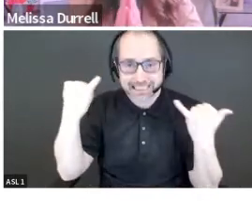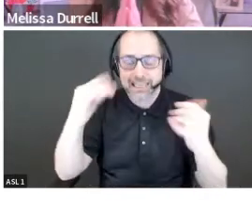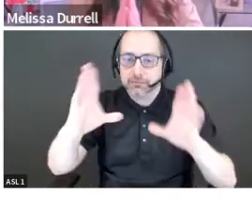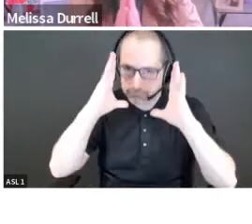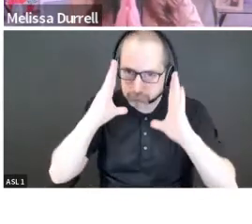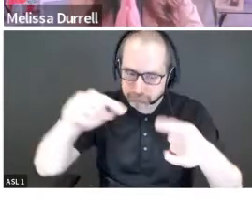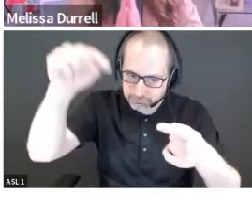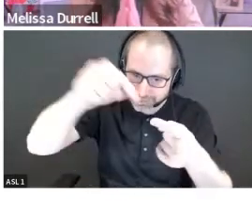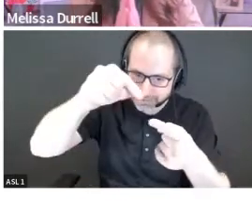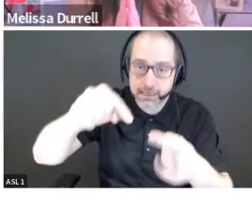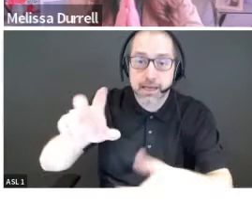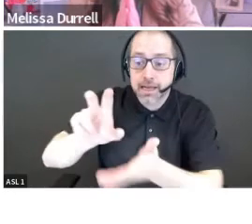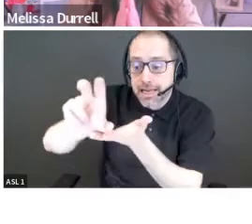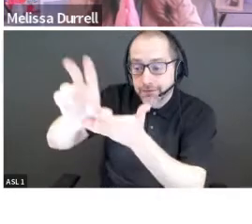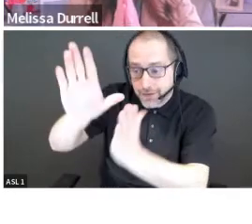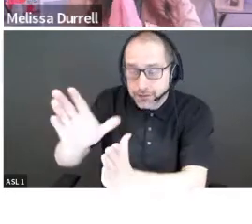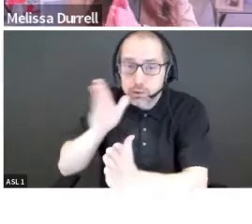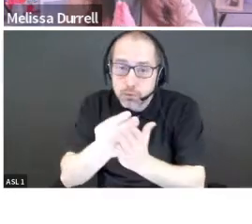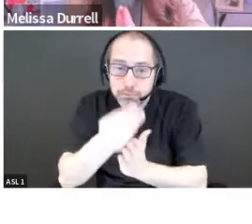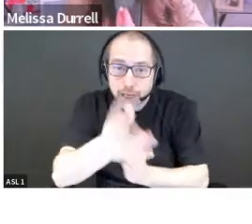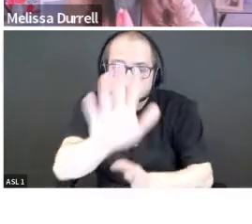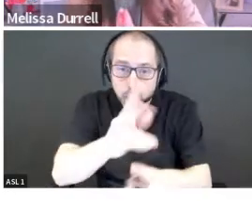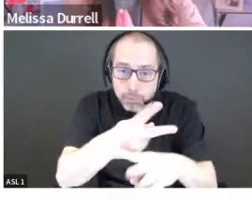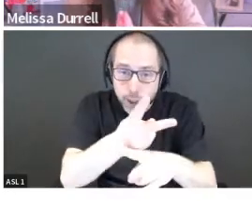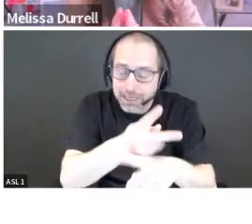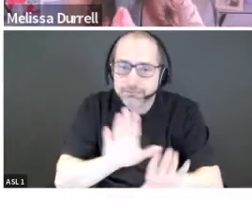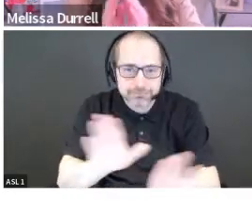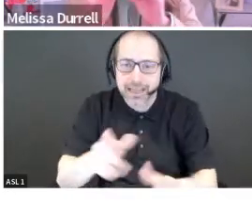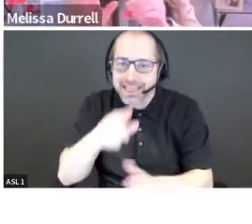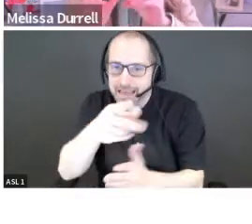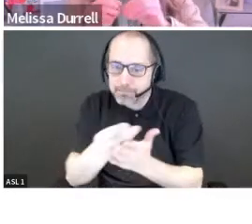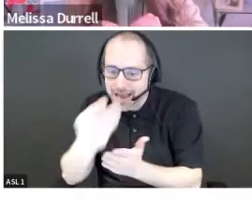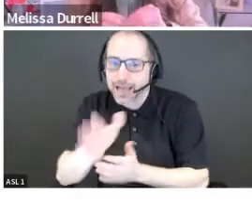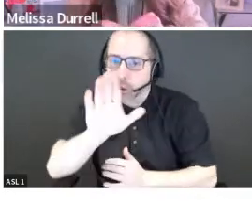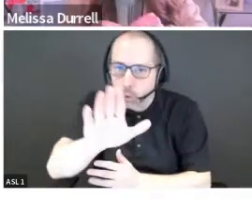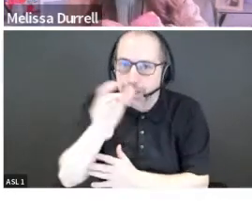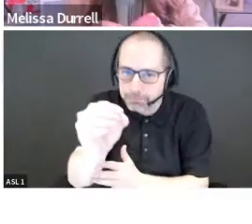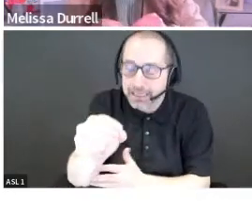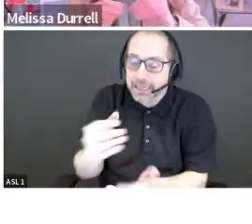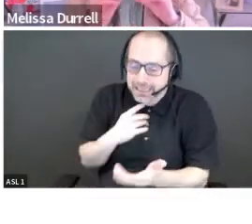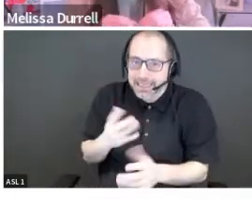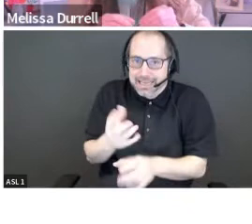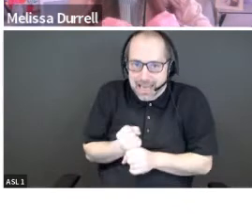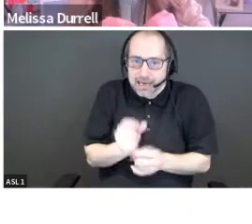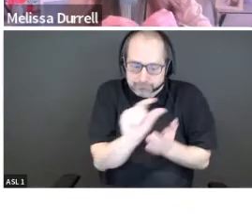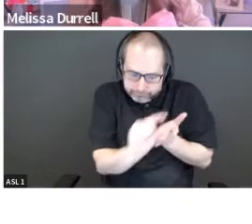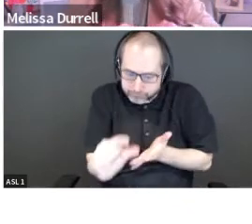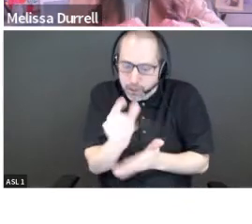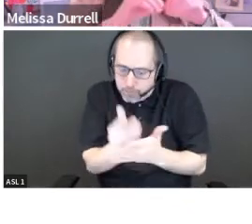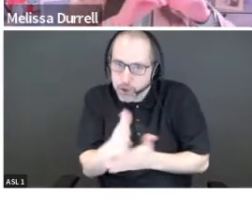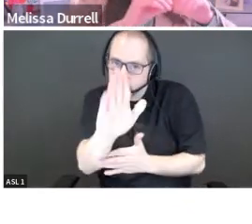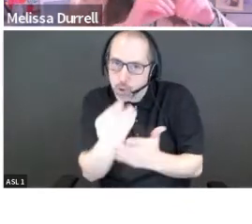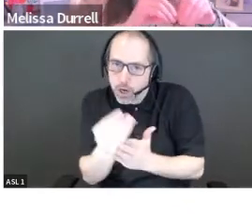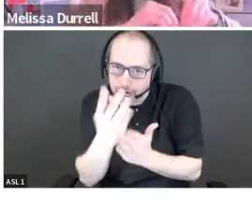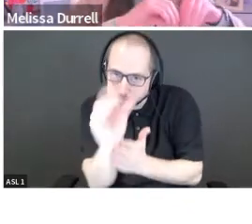is investors are not buying your product. They're buying your company. They're getting equity in your company. And that's a very different